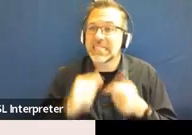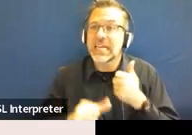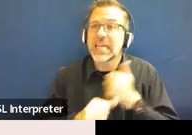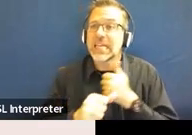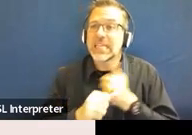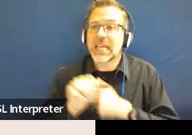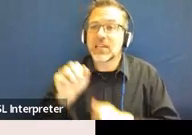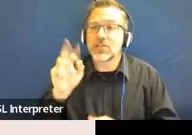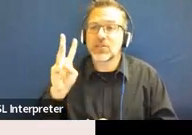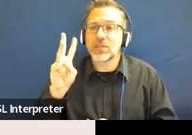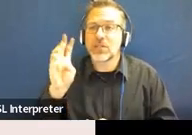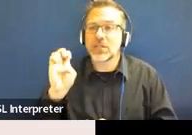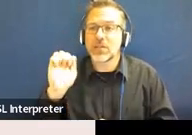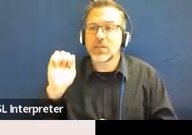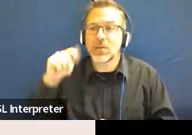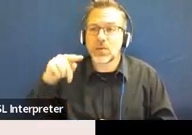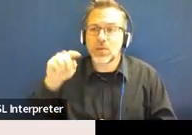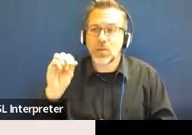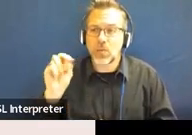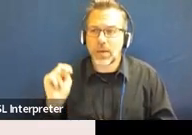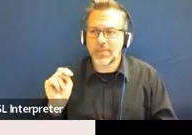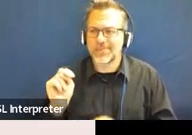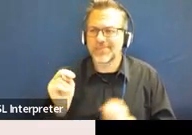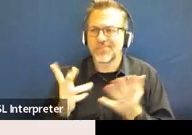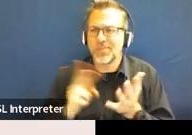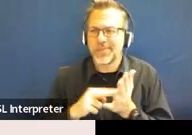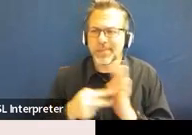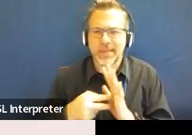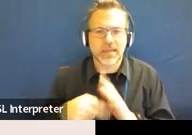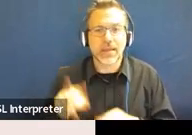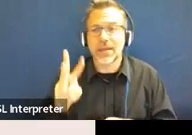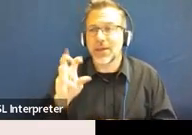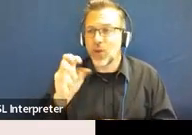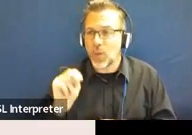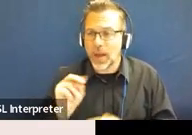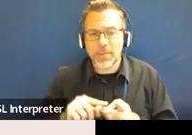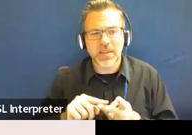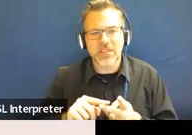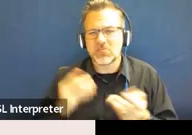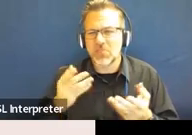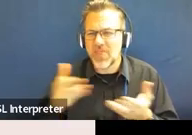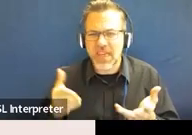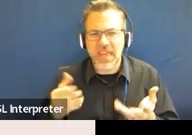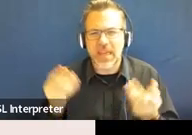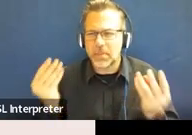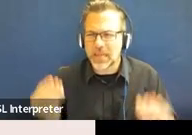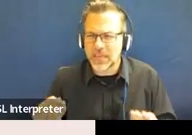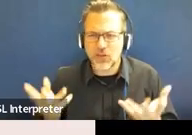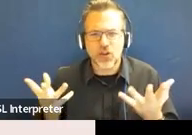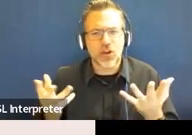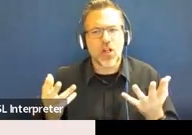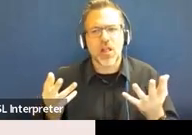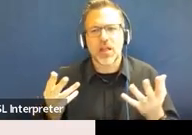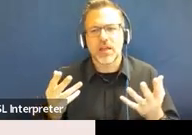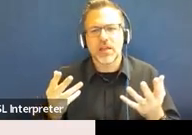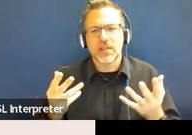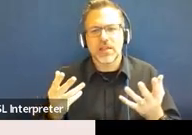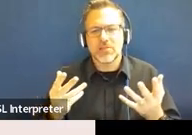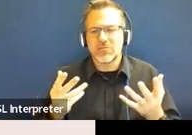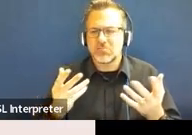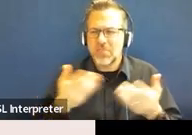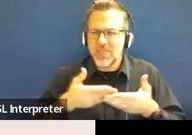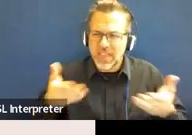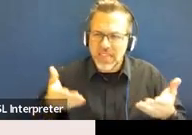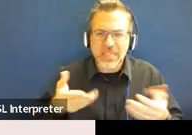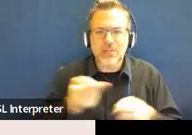as such. A weapon, device, instrument, material, substance, animate or inanimate that is